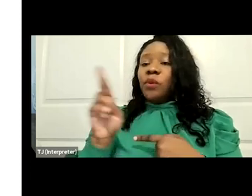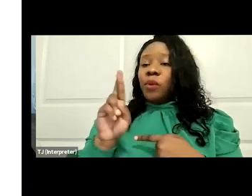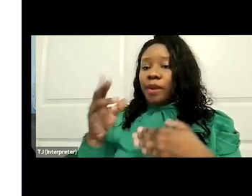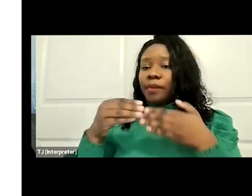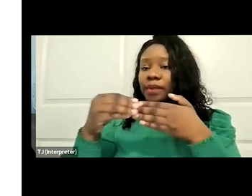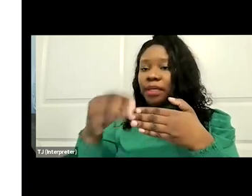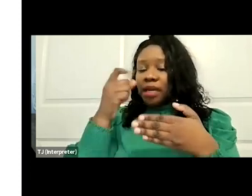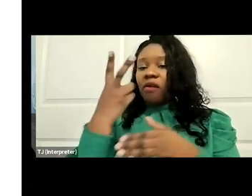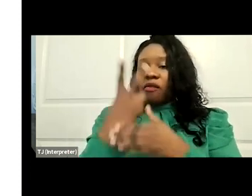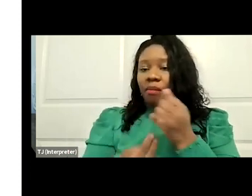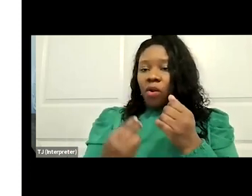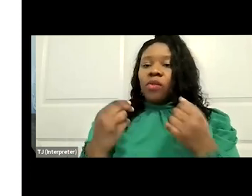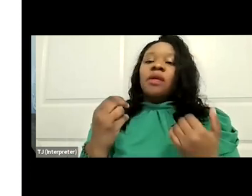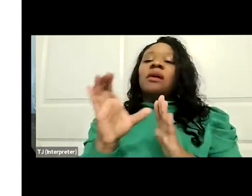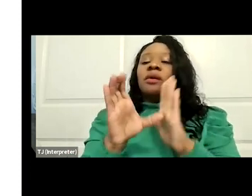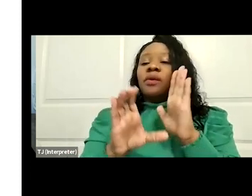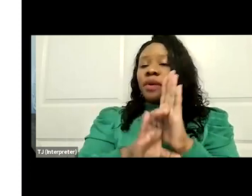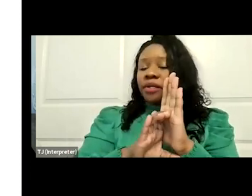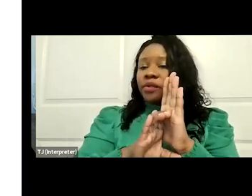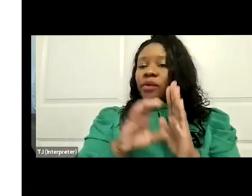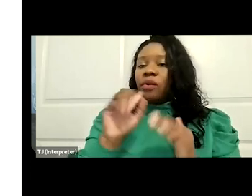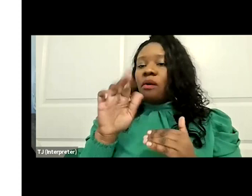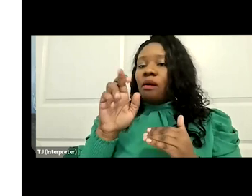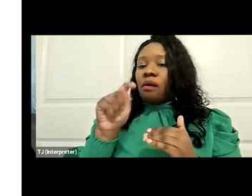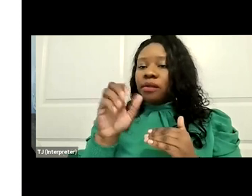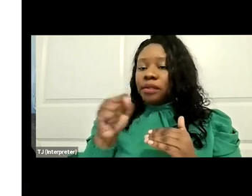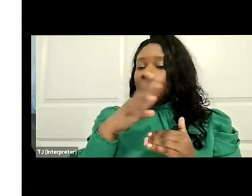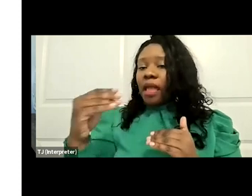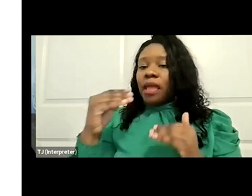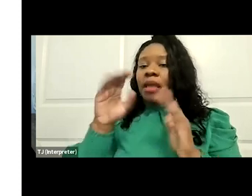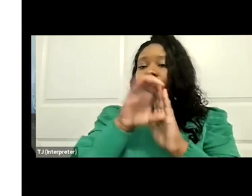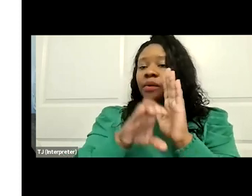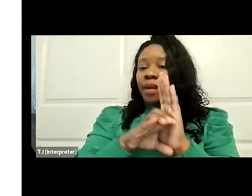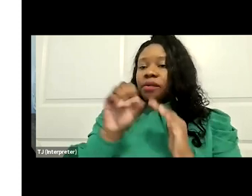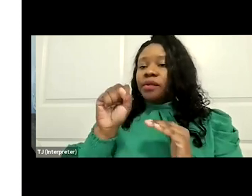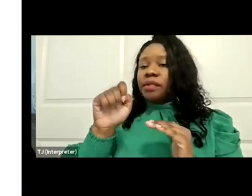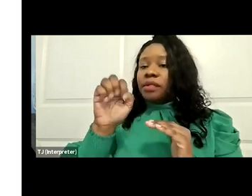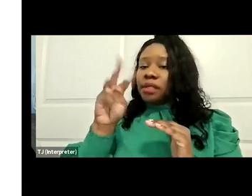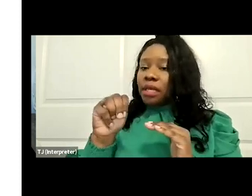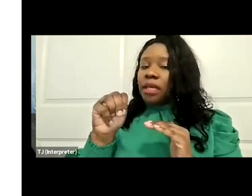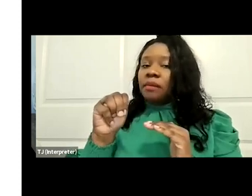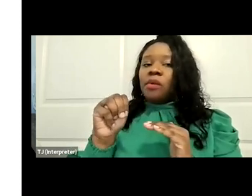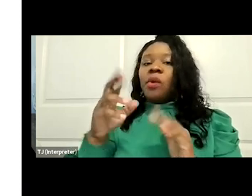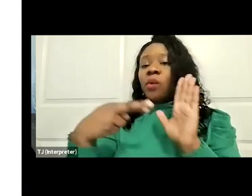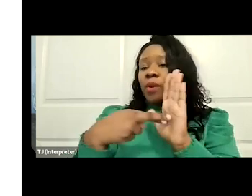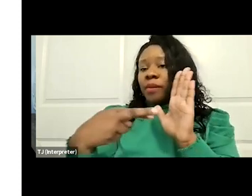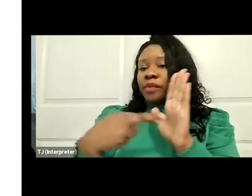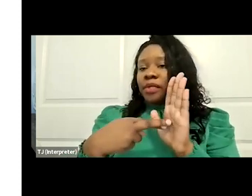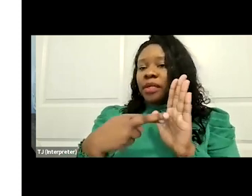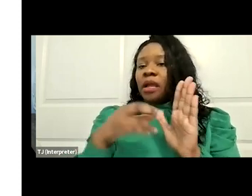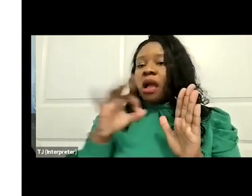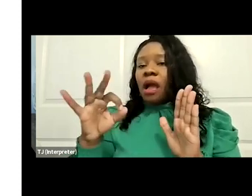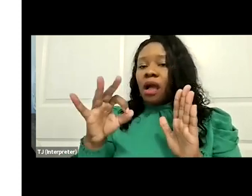of both the Congressional Arts Caucus and the Congressional STEAM Caucus was Representative Elise